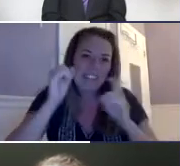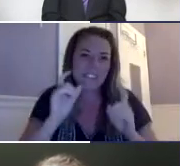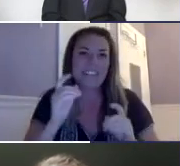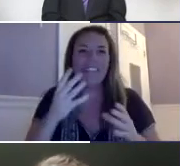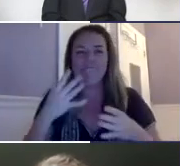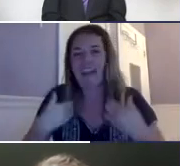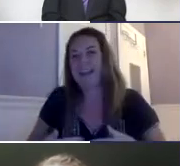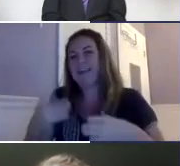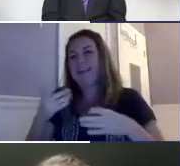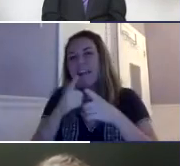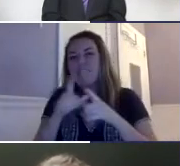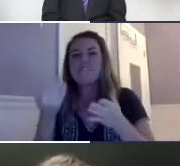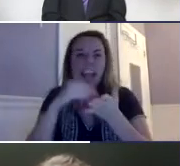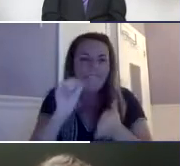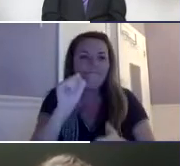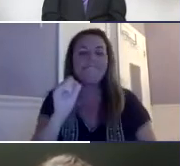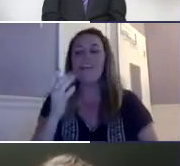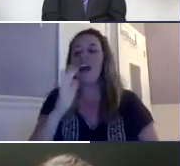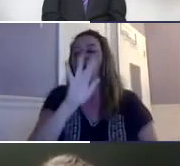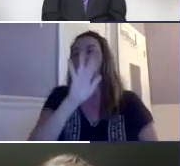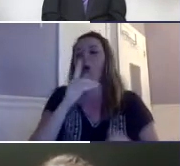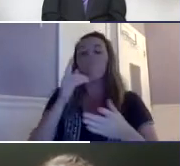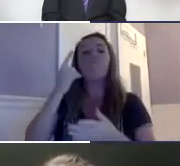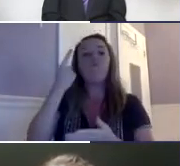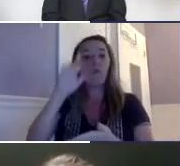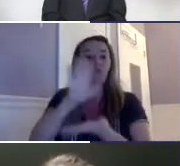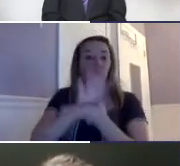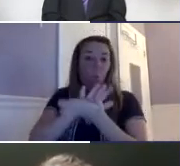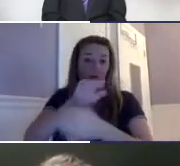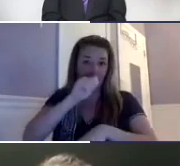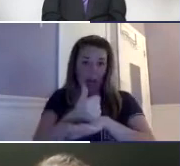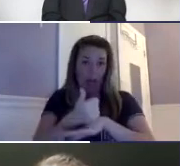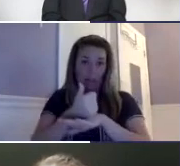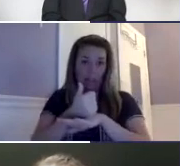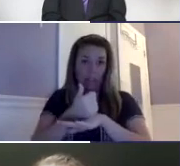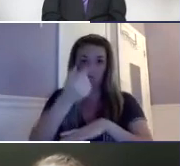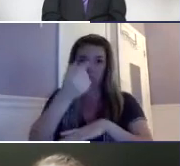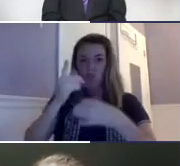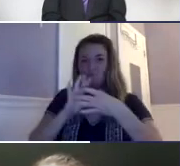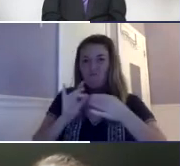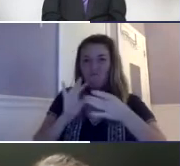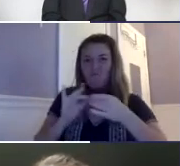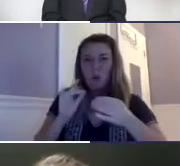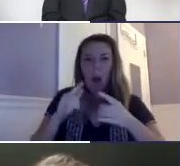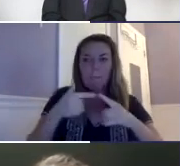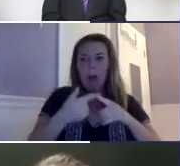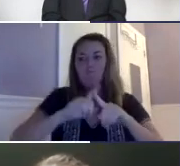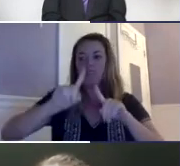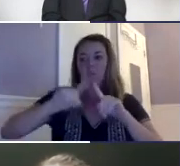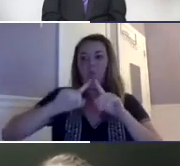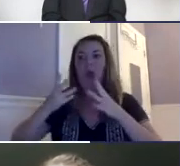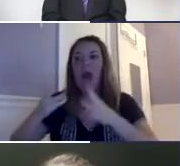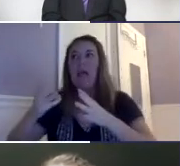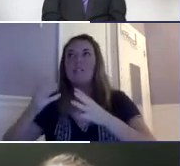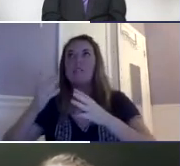What's really important is facial expressions. Like I mentioned, facial expressions and body language. want to emphasize that again for school setting. I